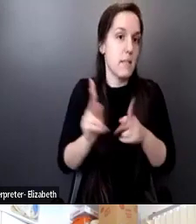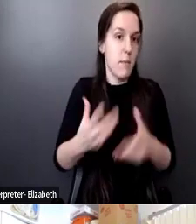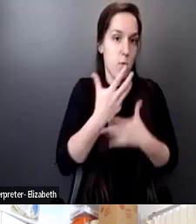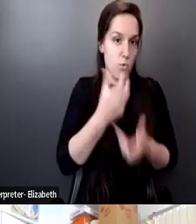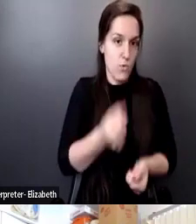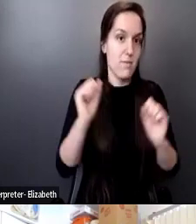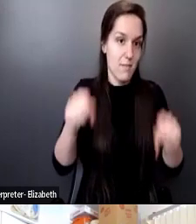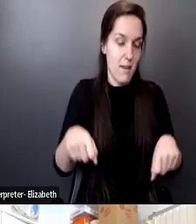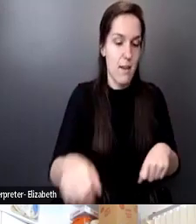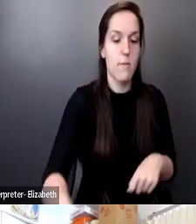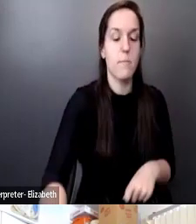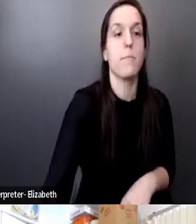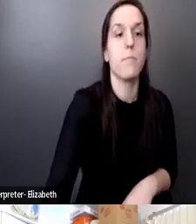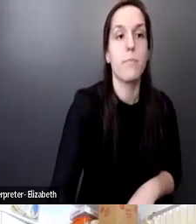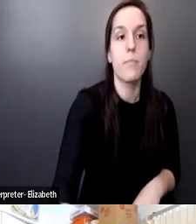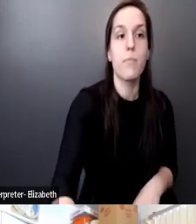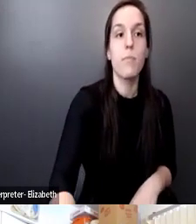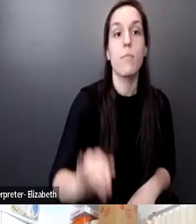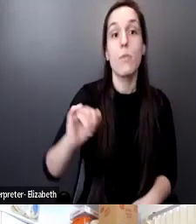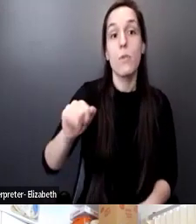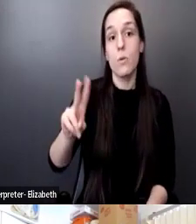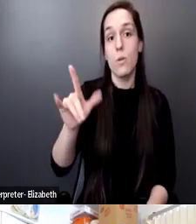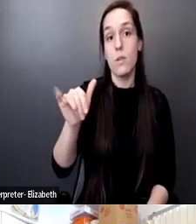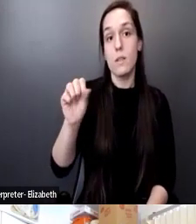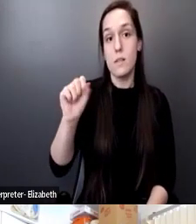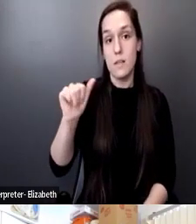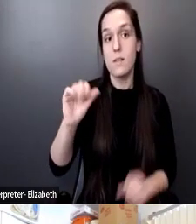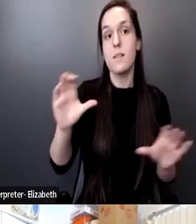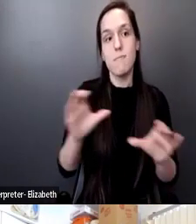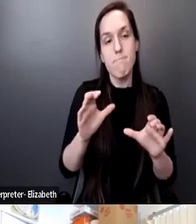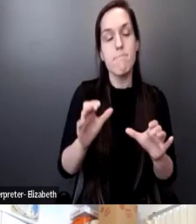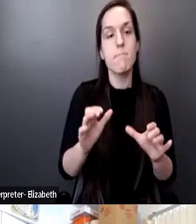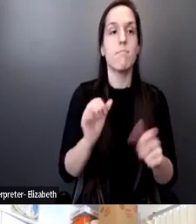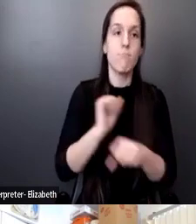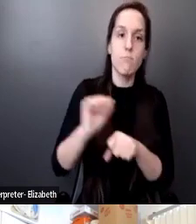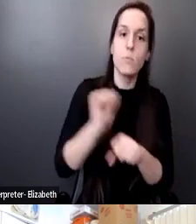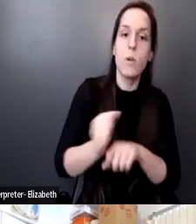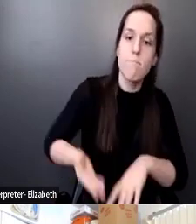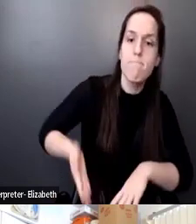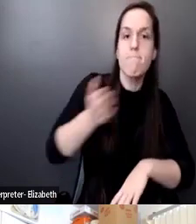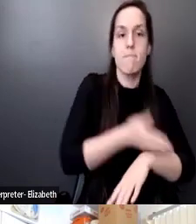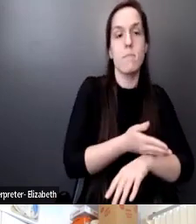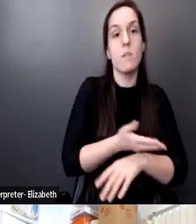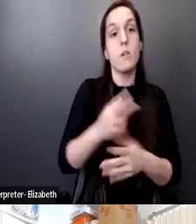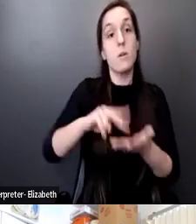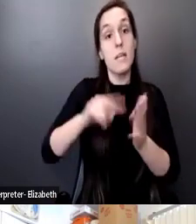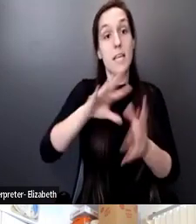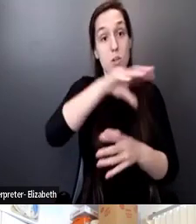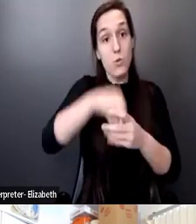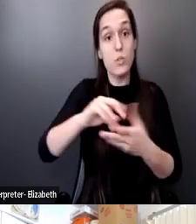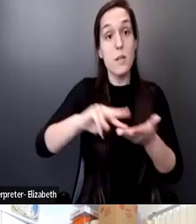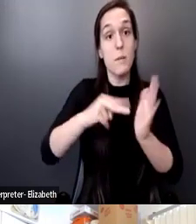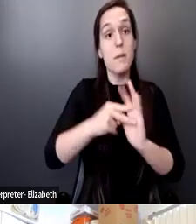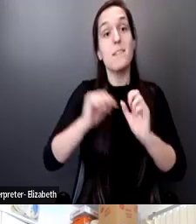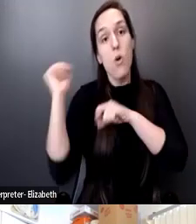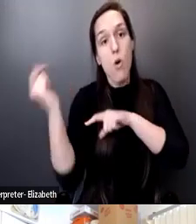continues to push everyone to do better, to be sure that inclusion means everyone, not just some people.